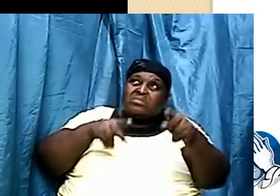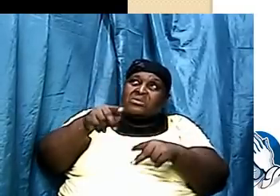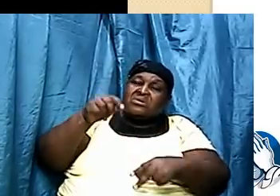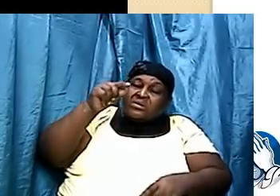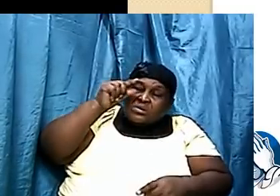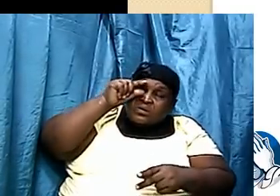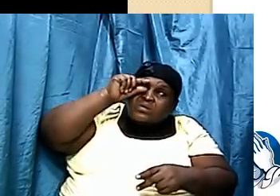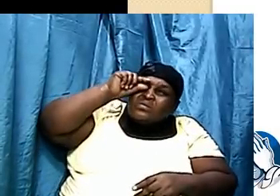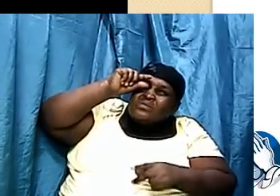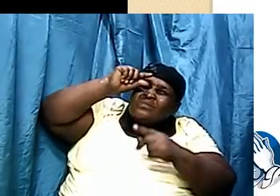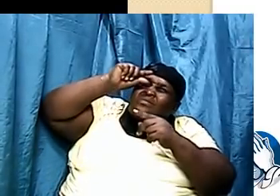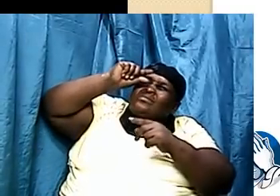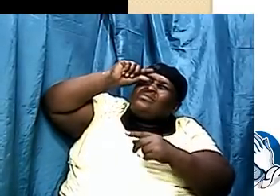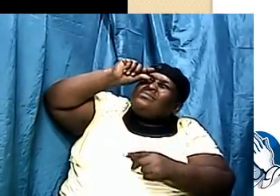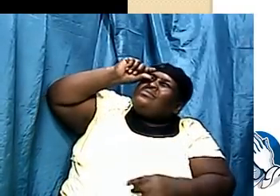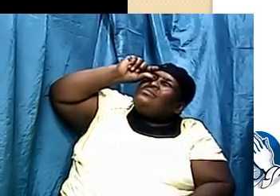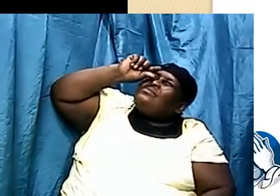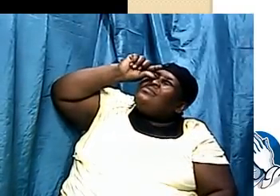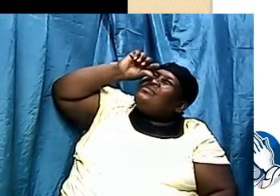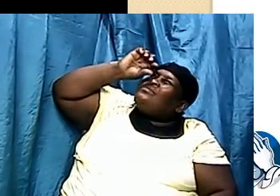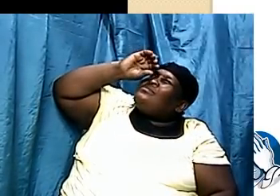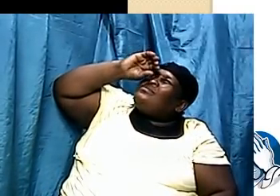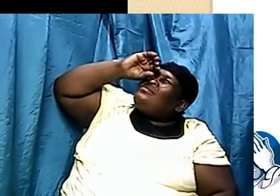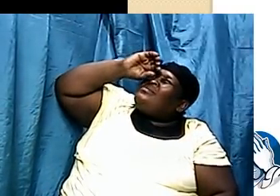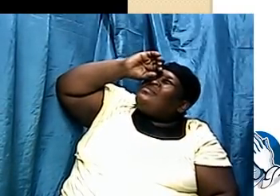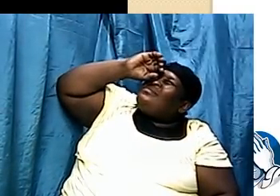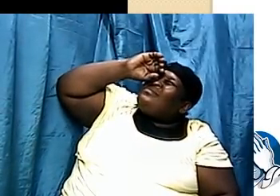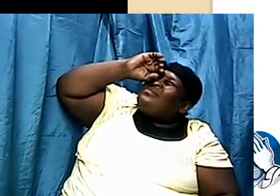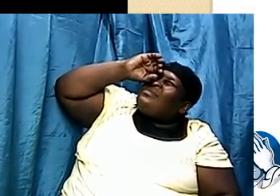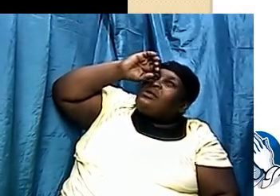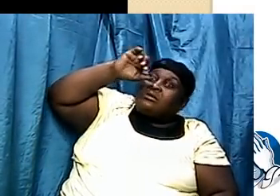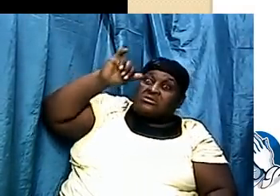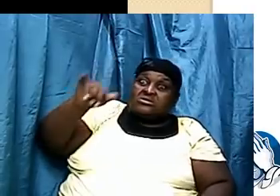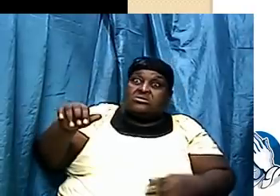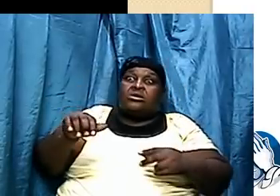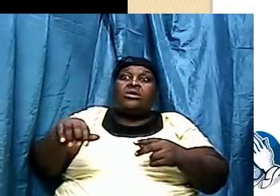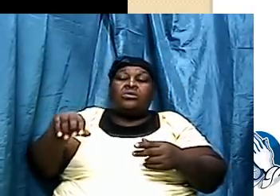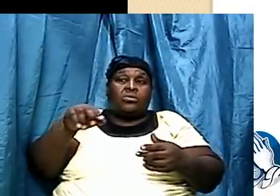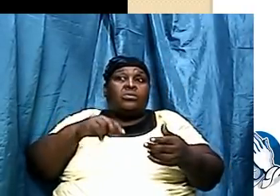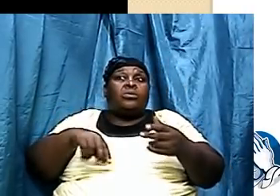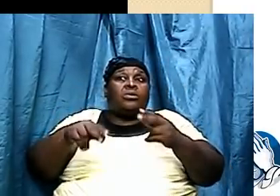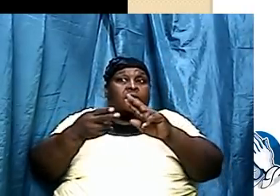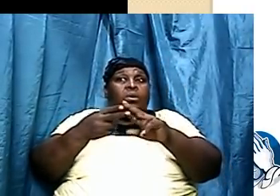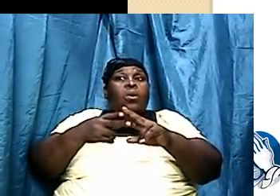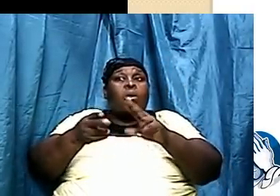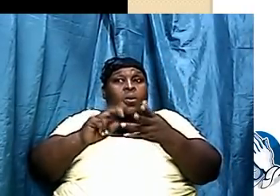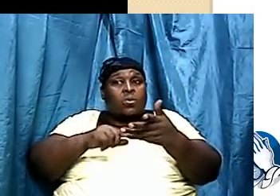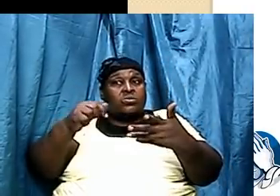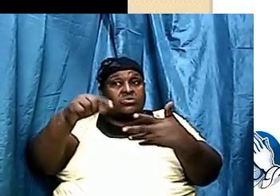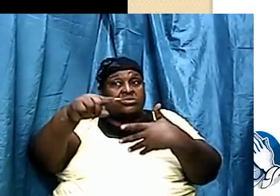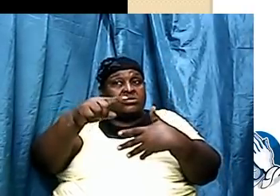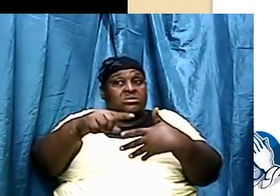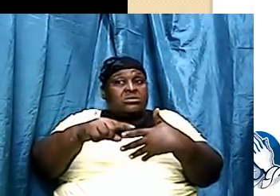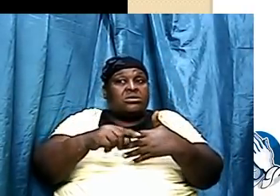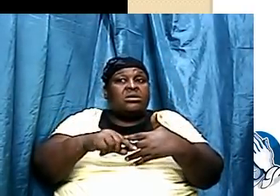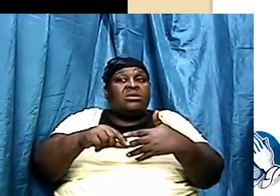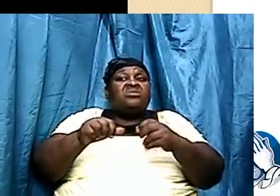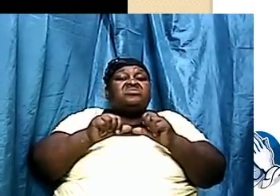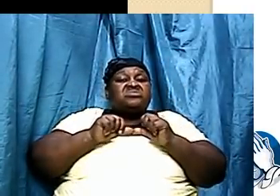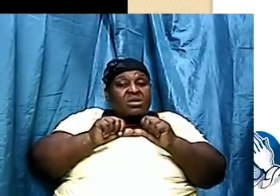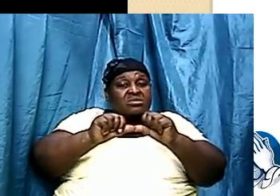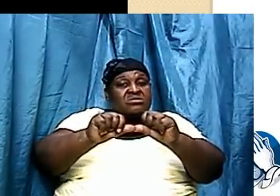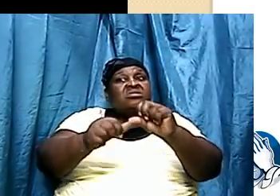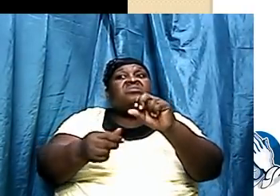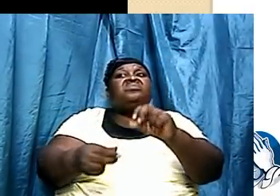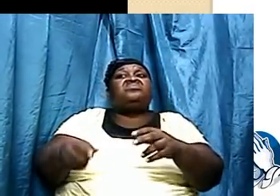and they still counting and they reach 500 billion plus more they counting counting counting